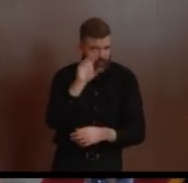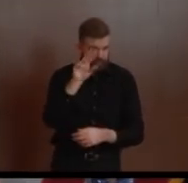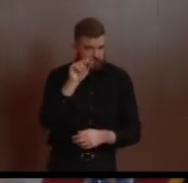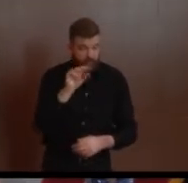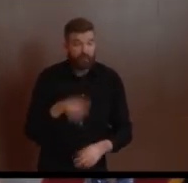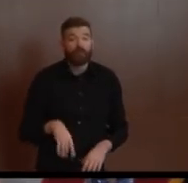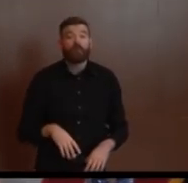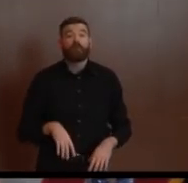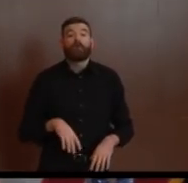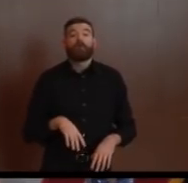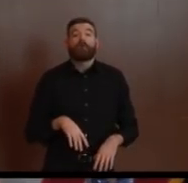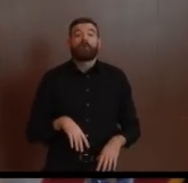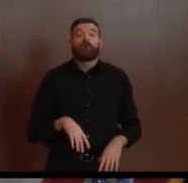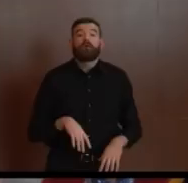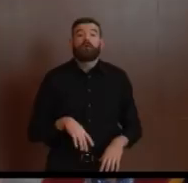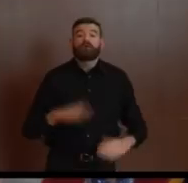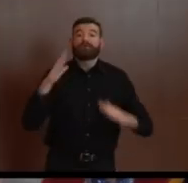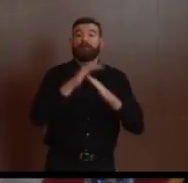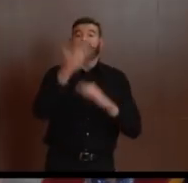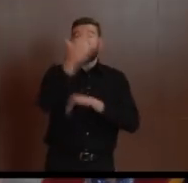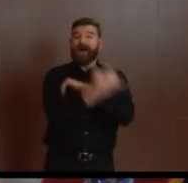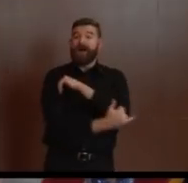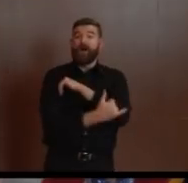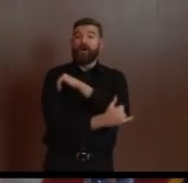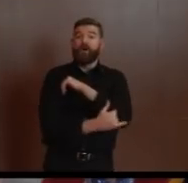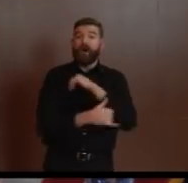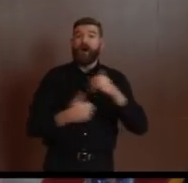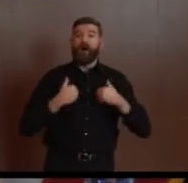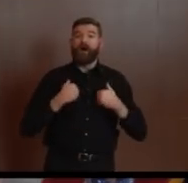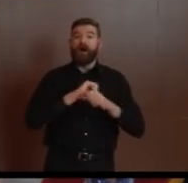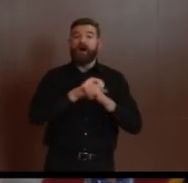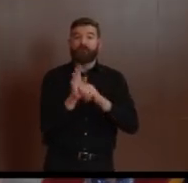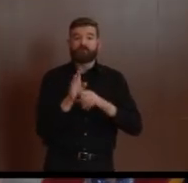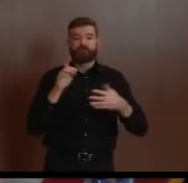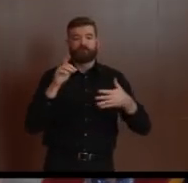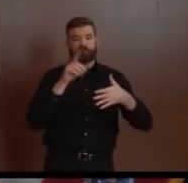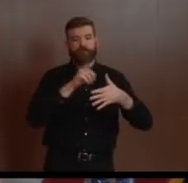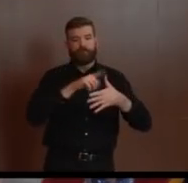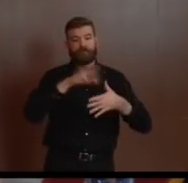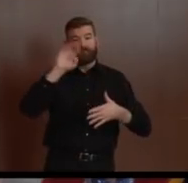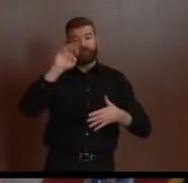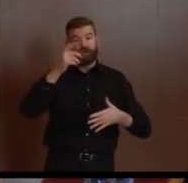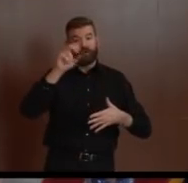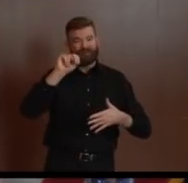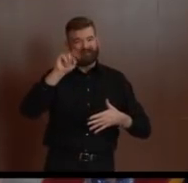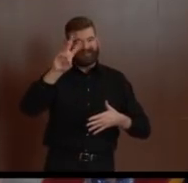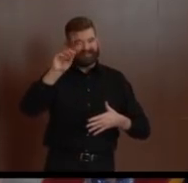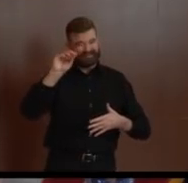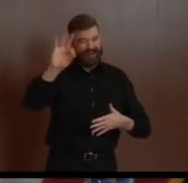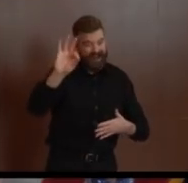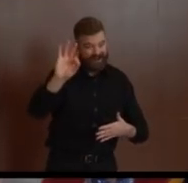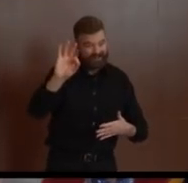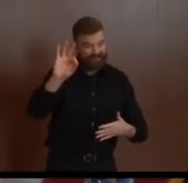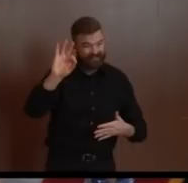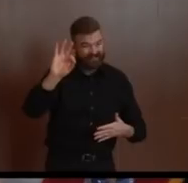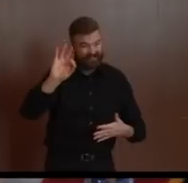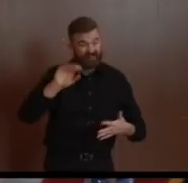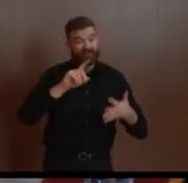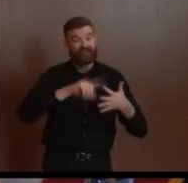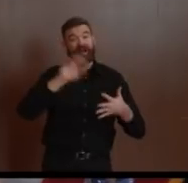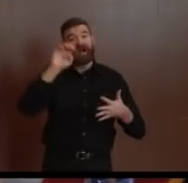at number one was 609, if I'm reading this correctly. Number two is Essex County with 273.